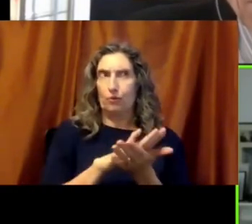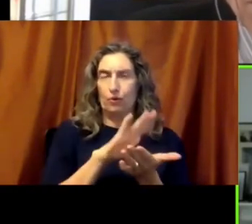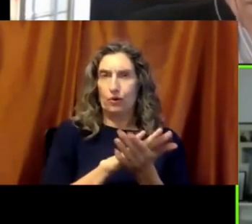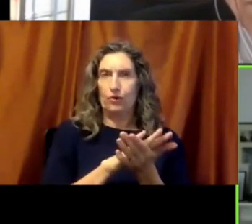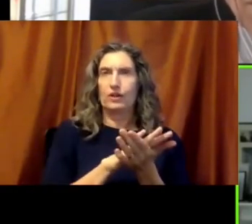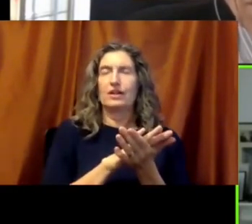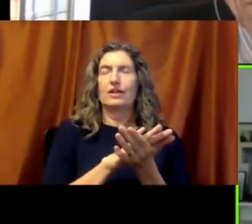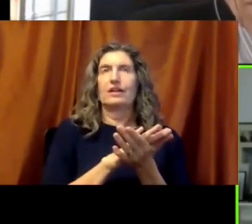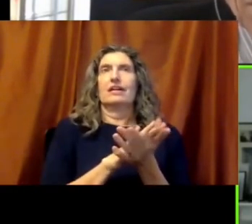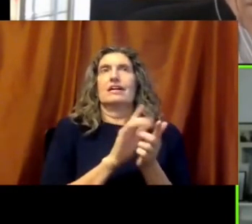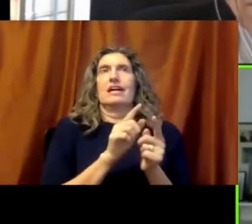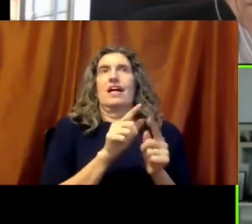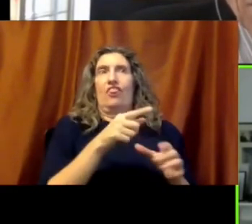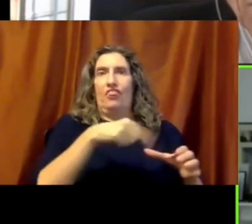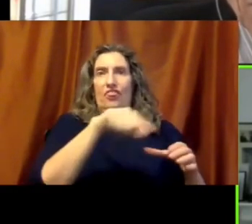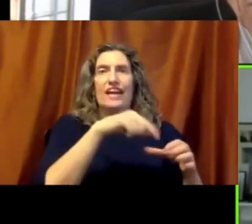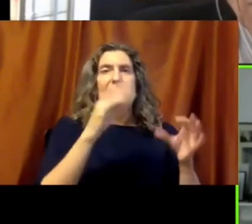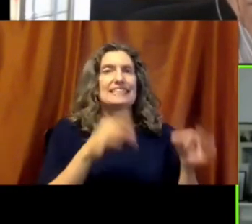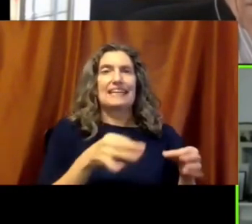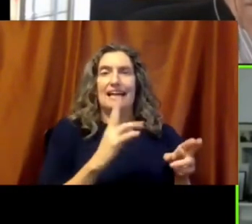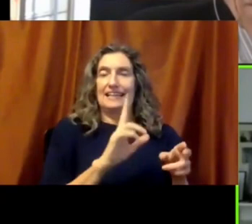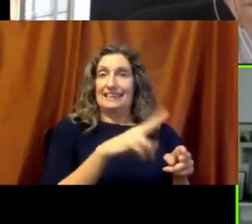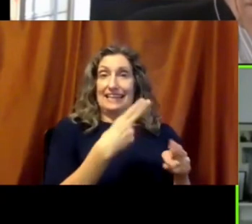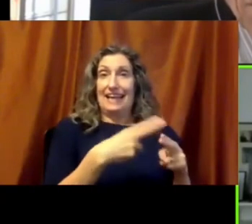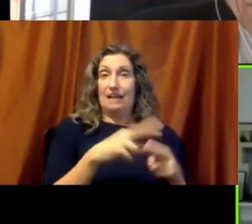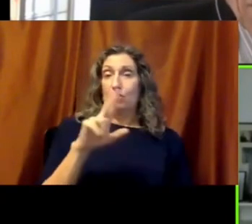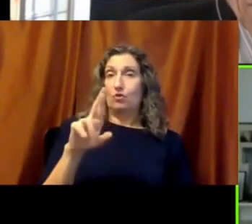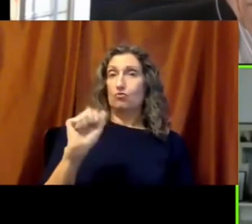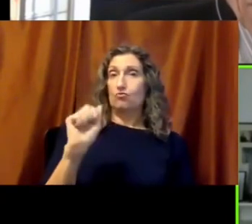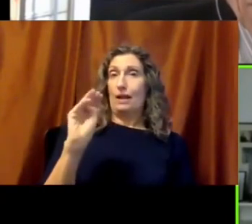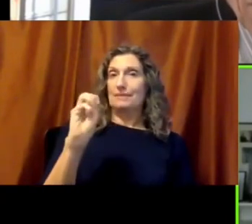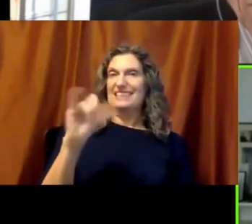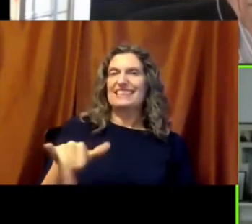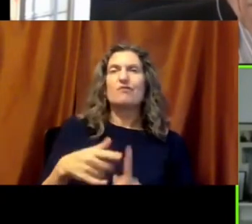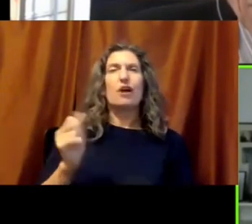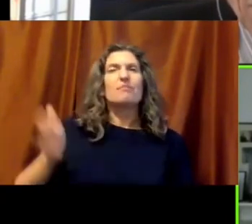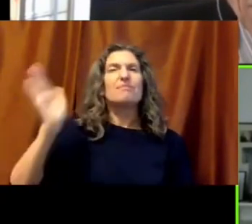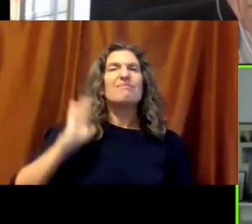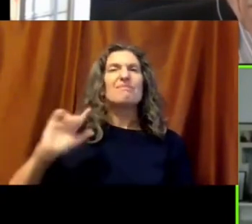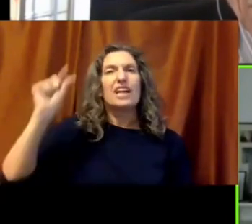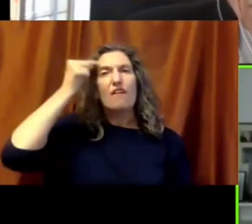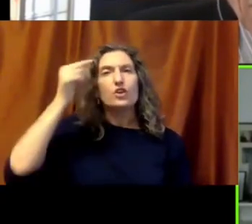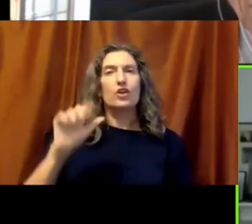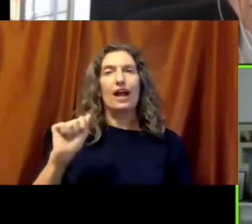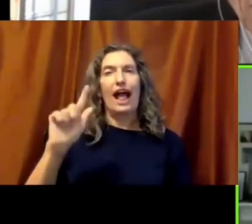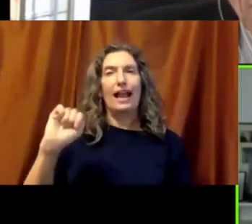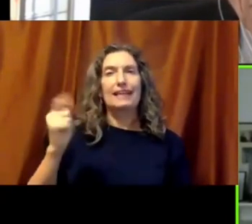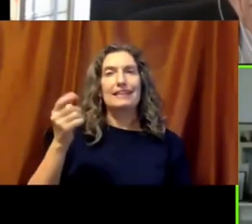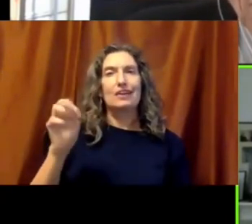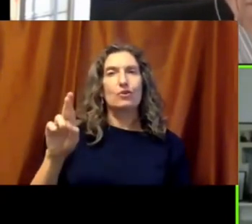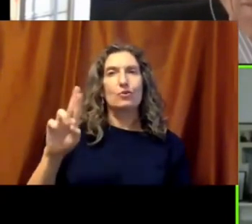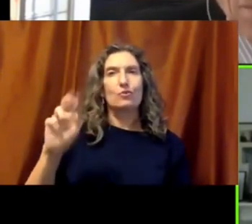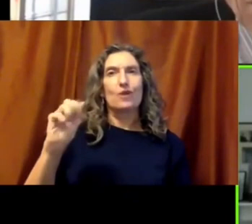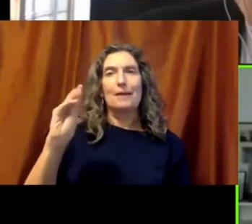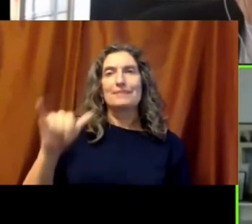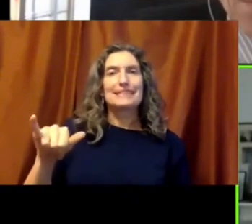They decided that the name Ramsey, Alexander Ramsey, didn't represent who